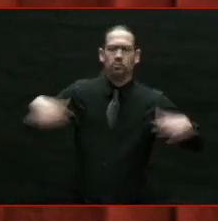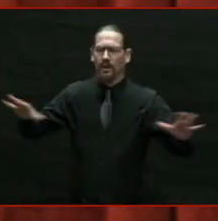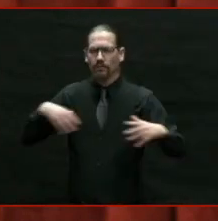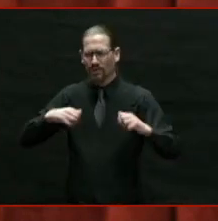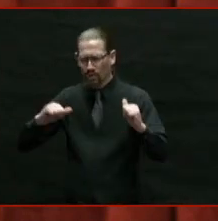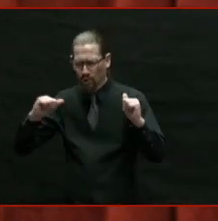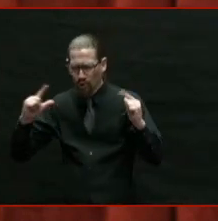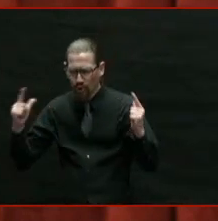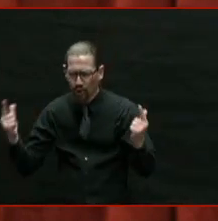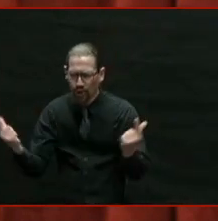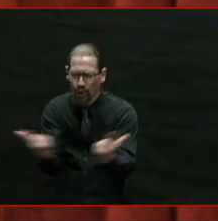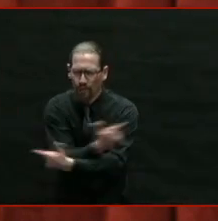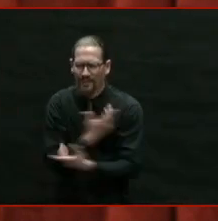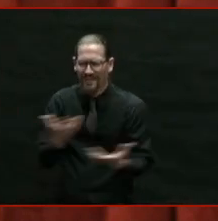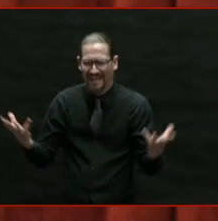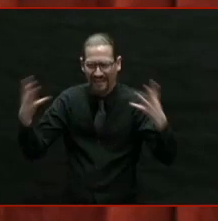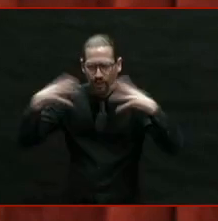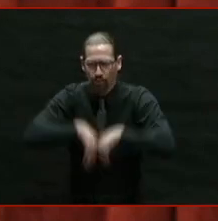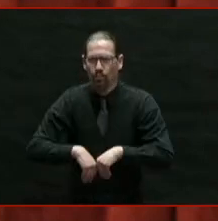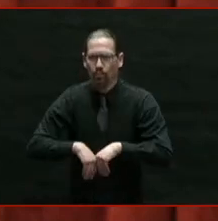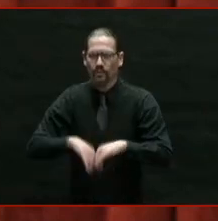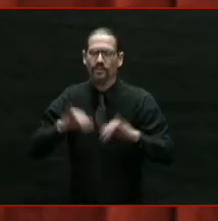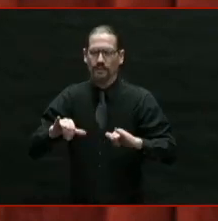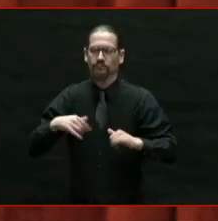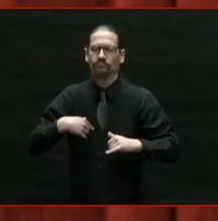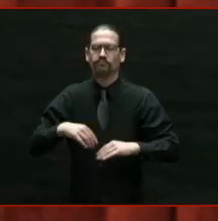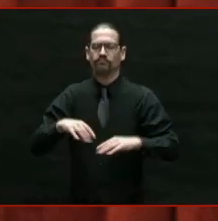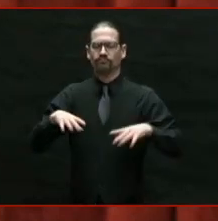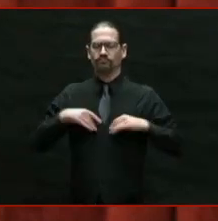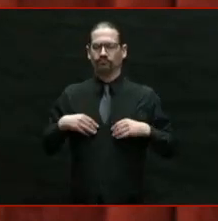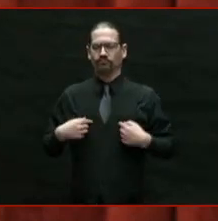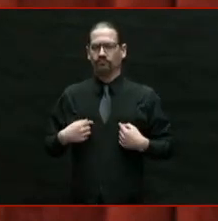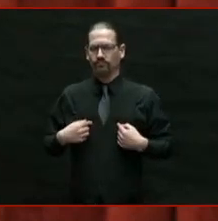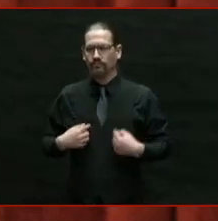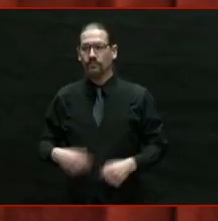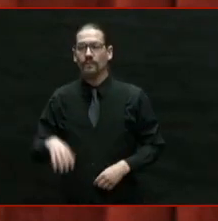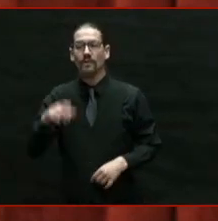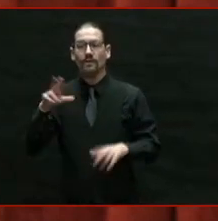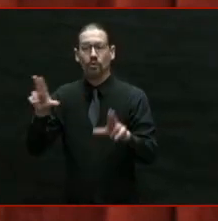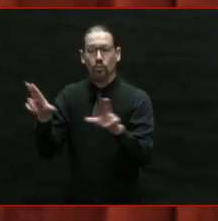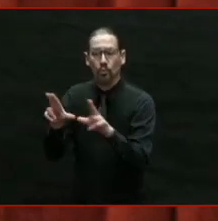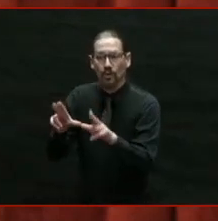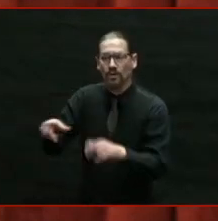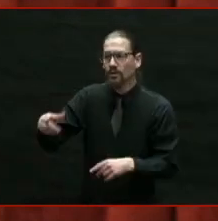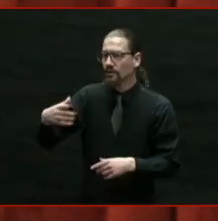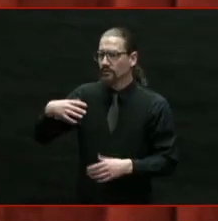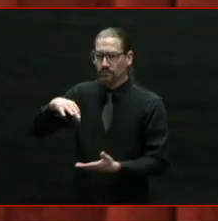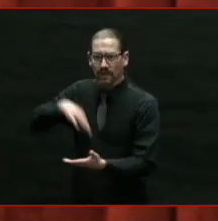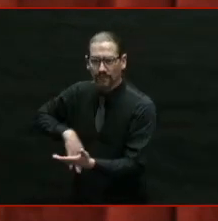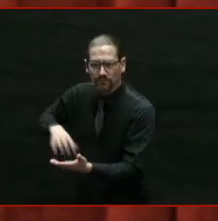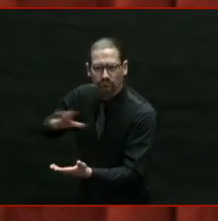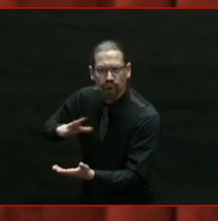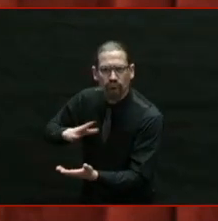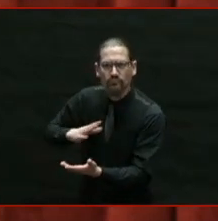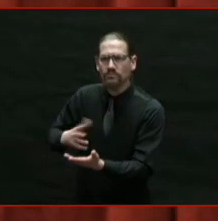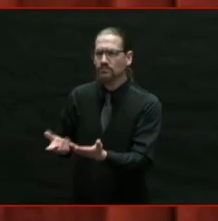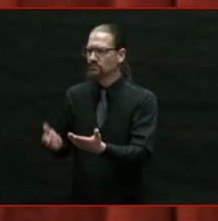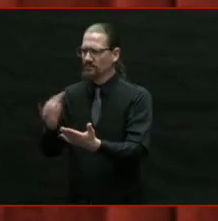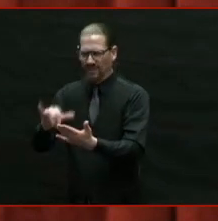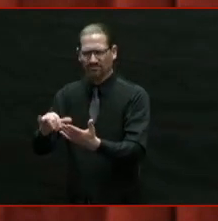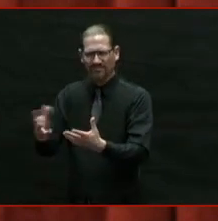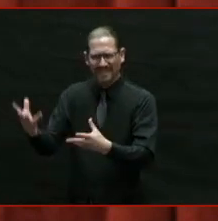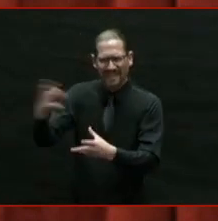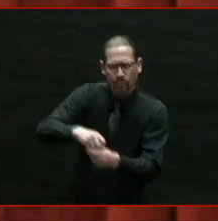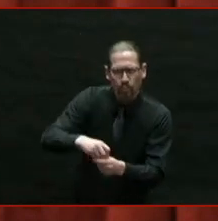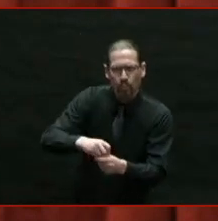we've made sure that our economy works for workers. We've increased wages for